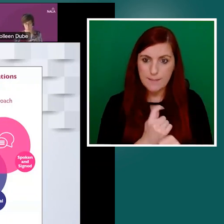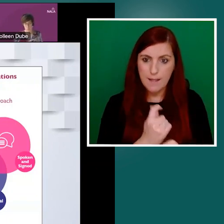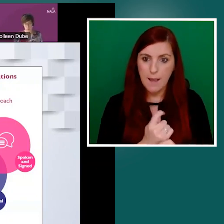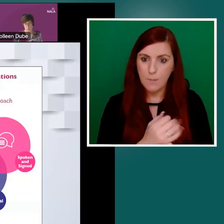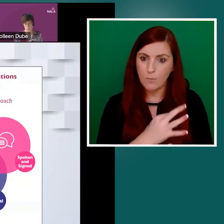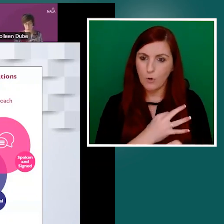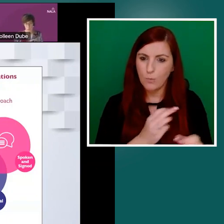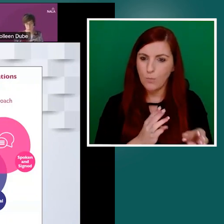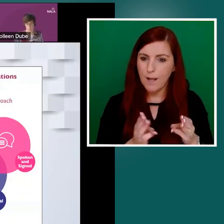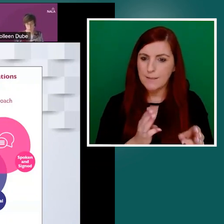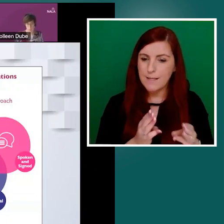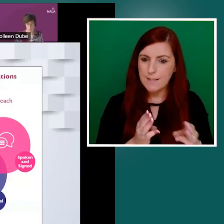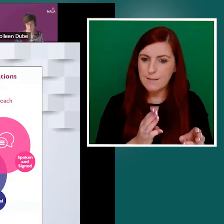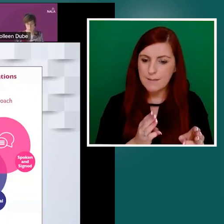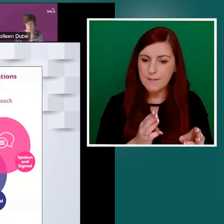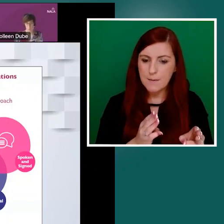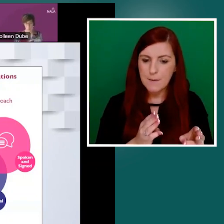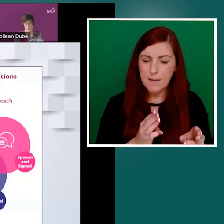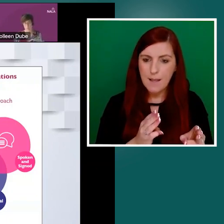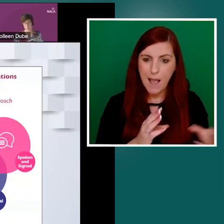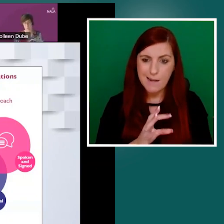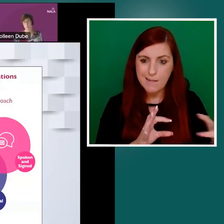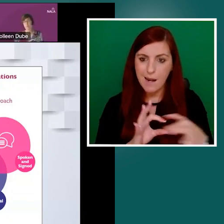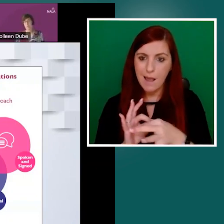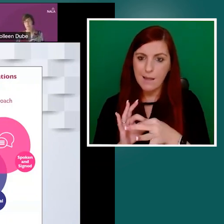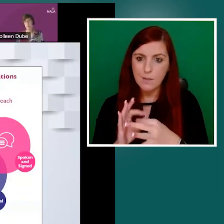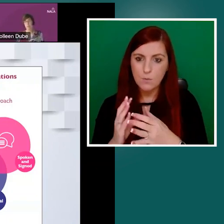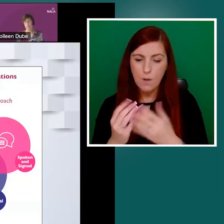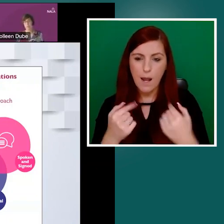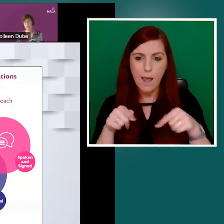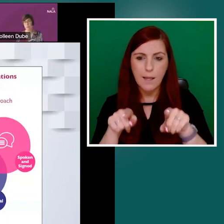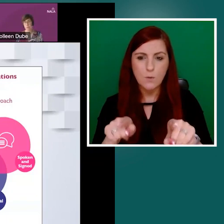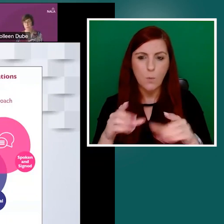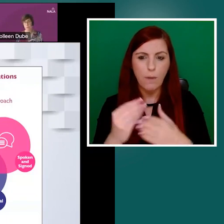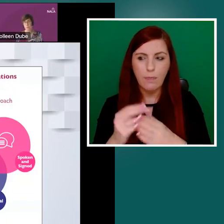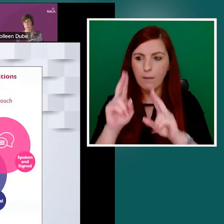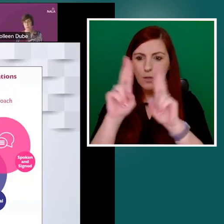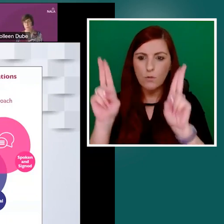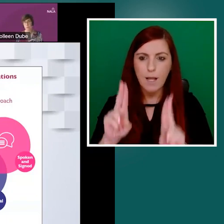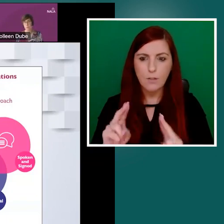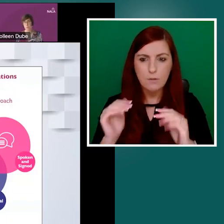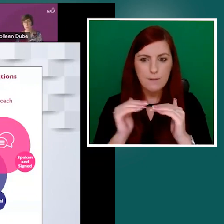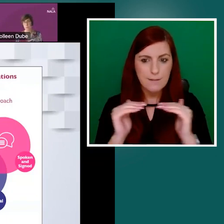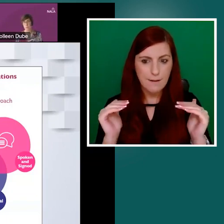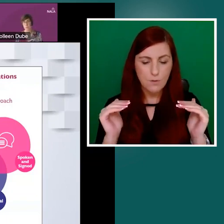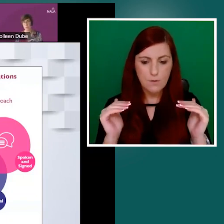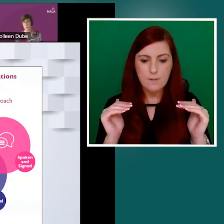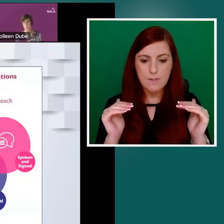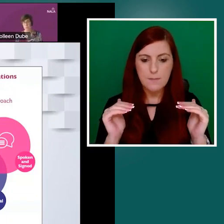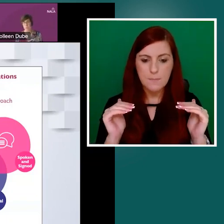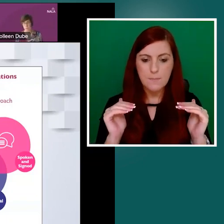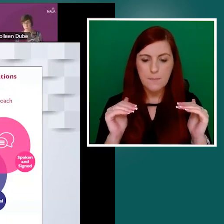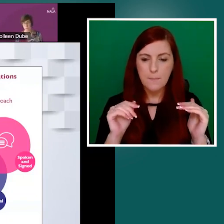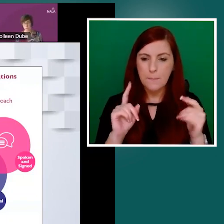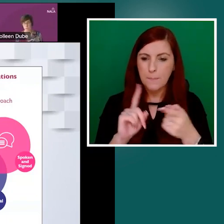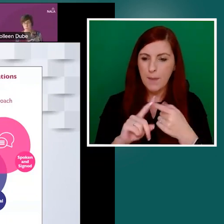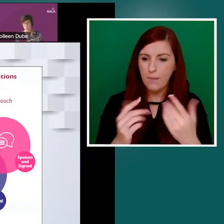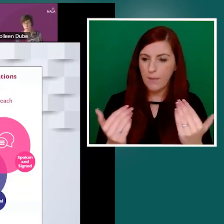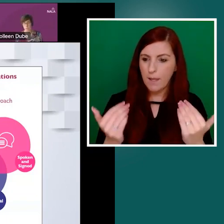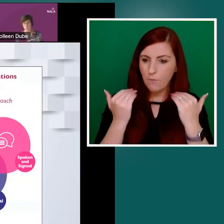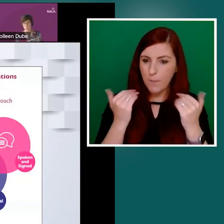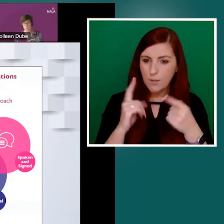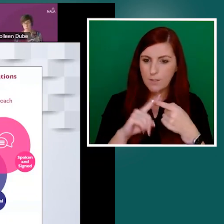and the information and guidance that aligns us to help us implement those standards and align with